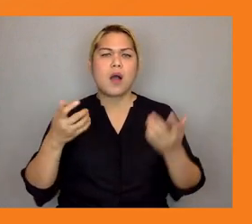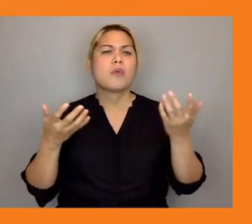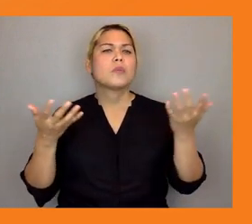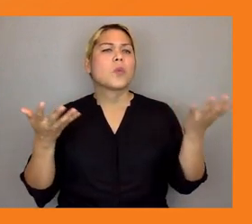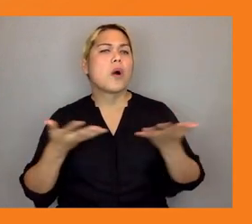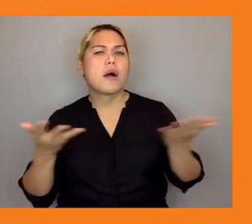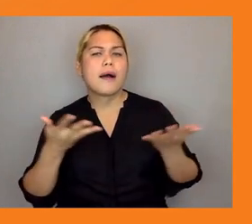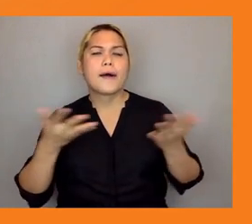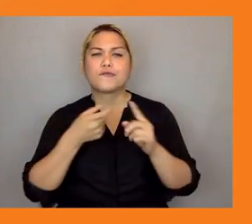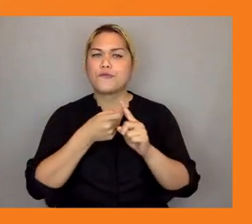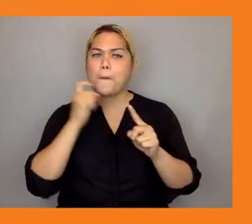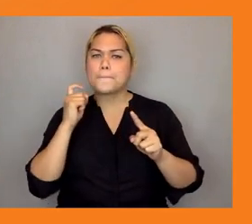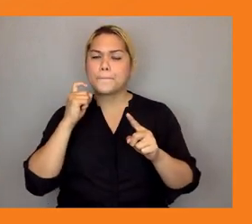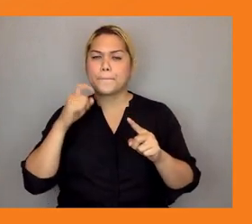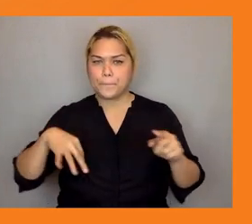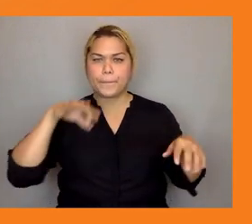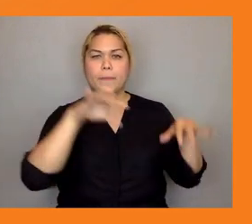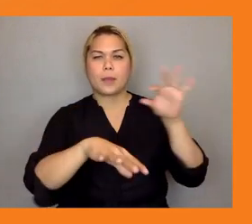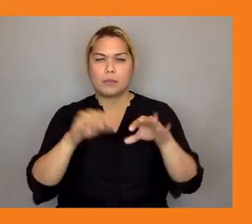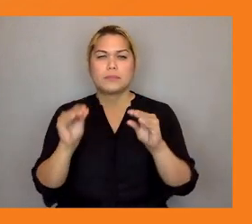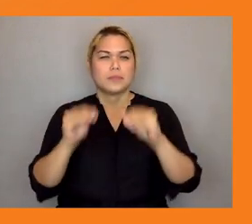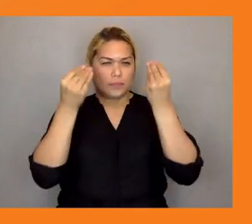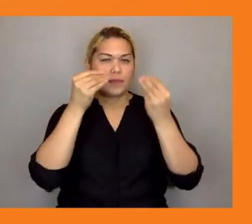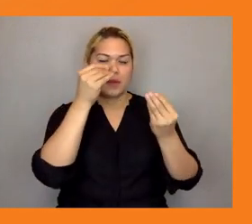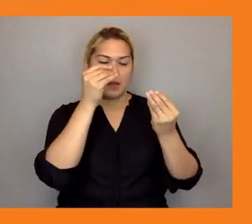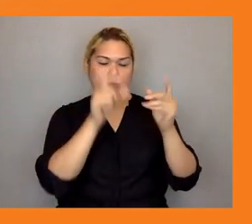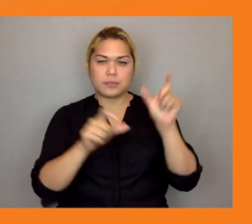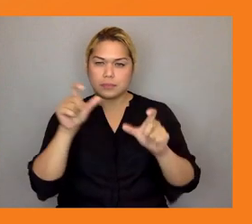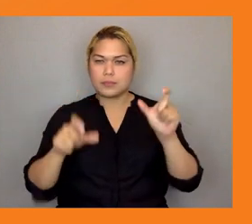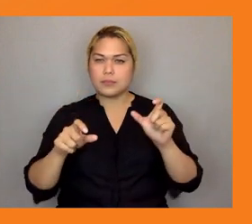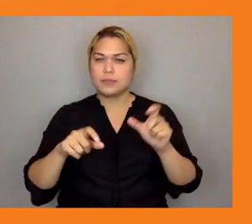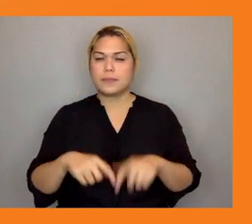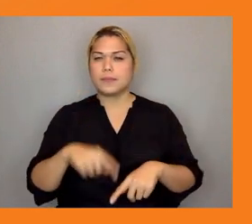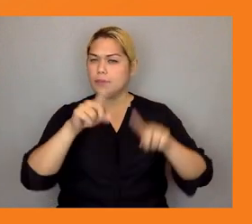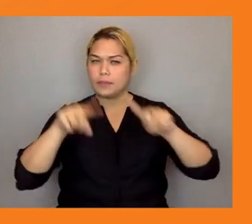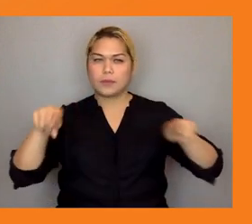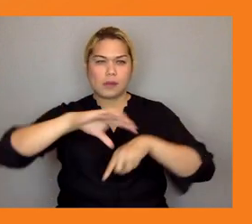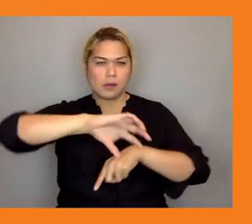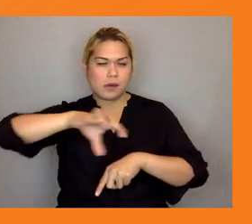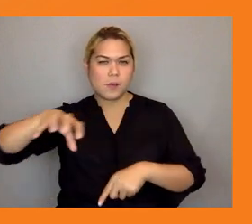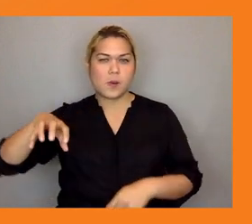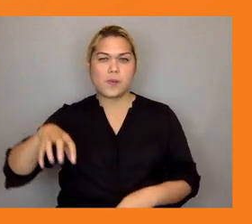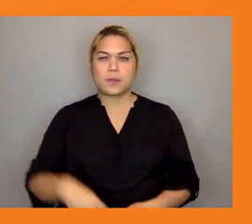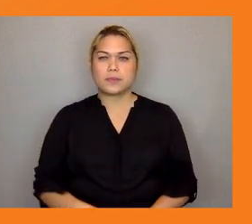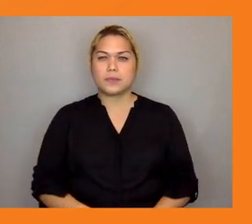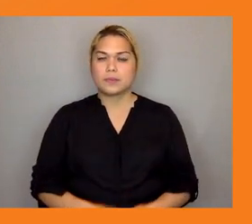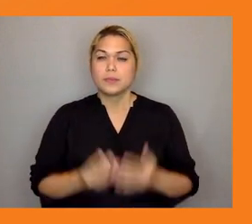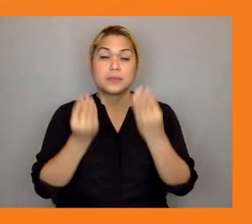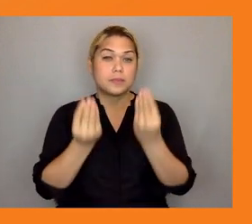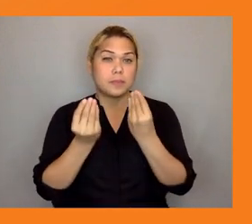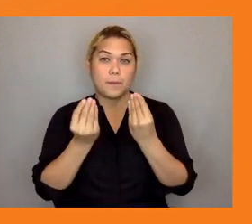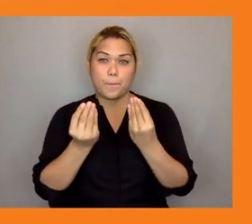be different for each country but this can be navigated through nationwide social dialogue between workers employers